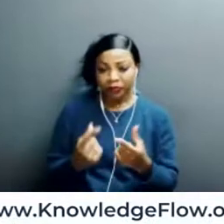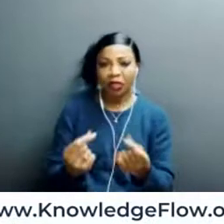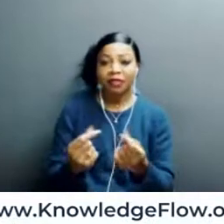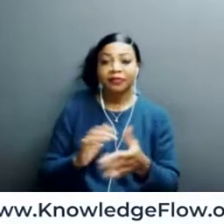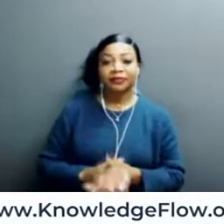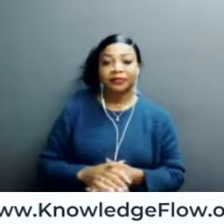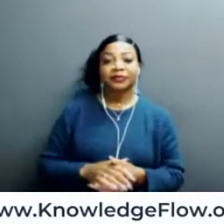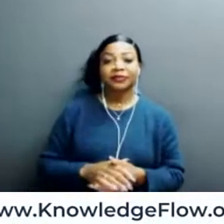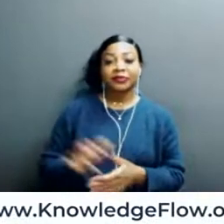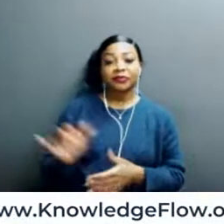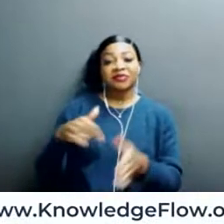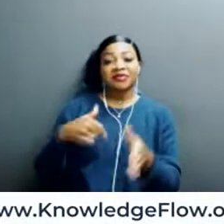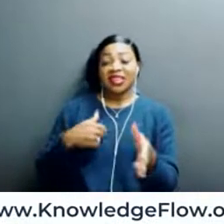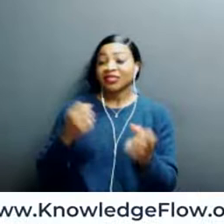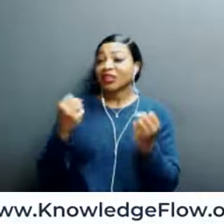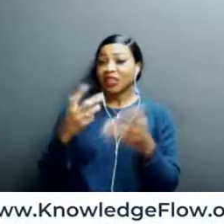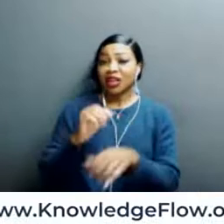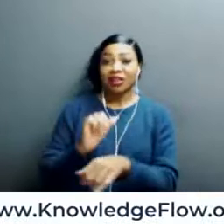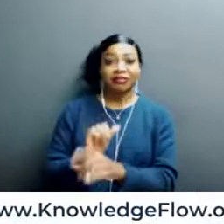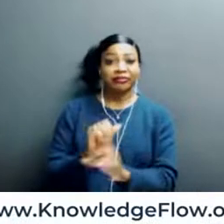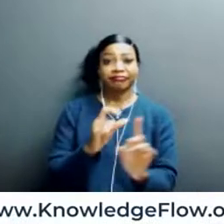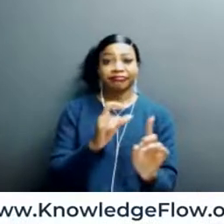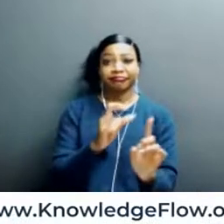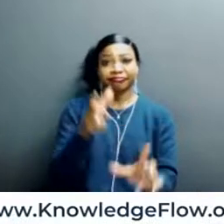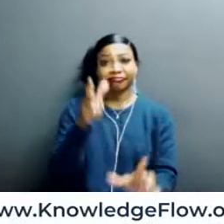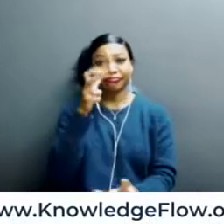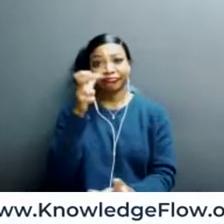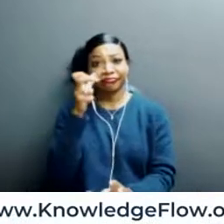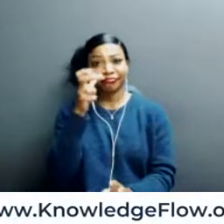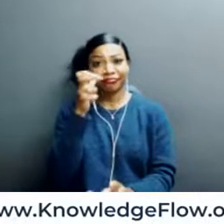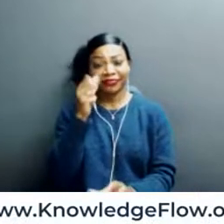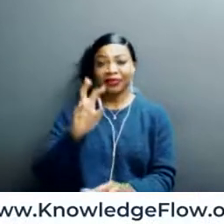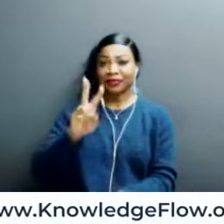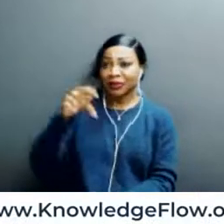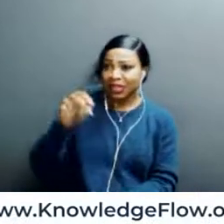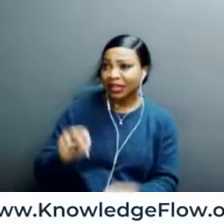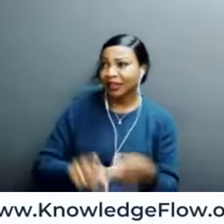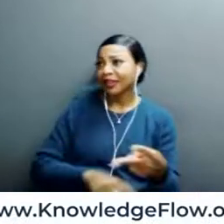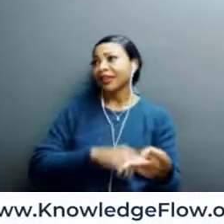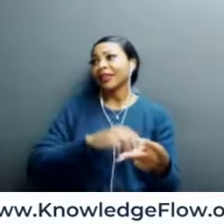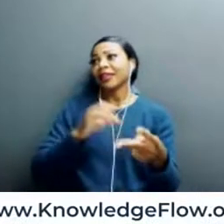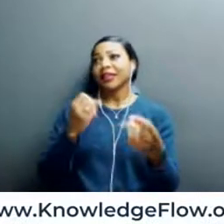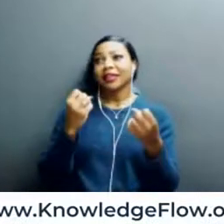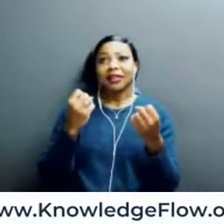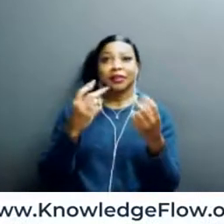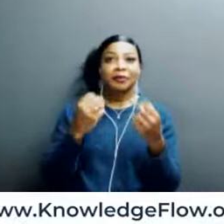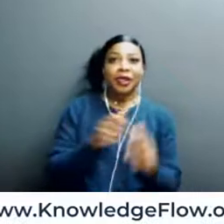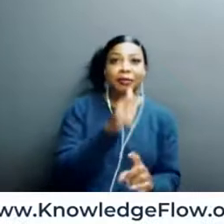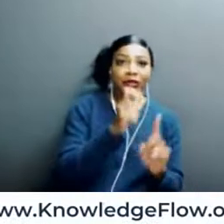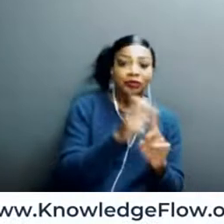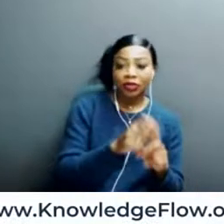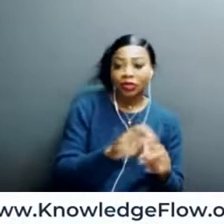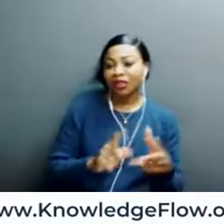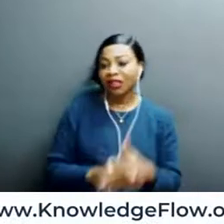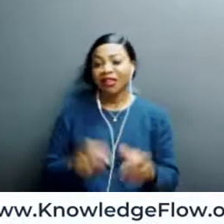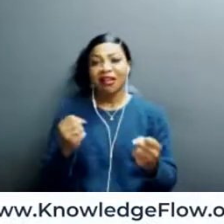about to say that's a lot of words, you know, just hearing them, know, the VPN, the double, the multi-authentification, all of this can